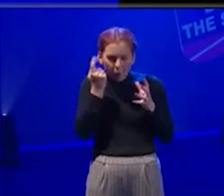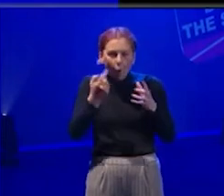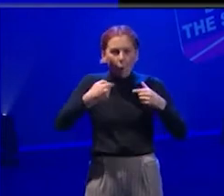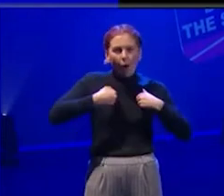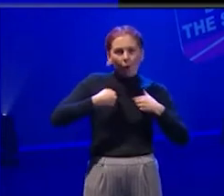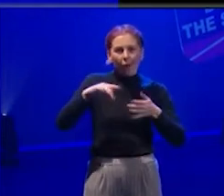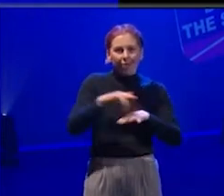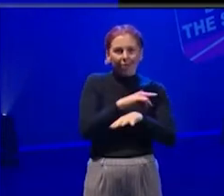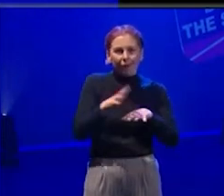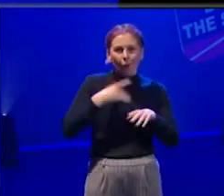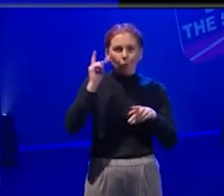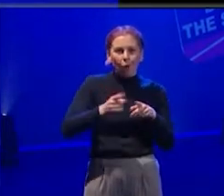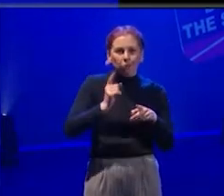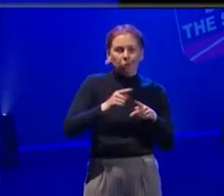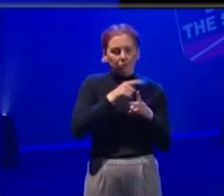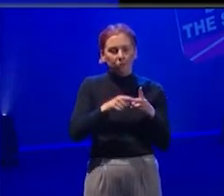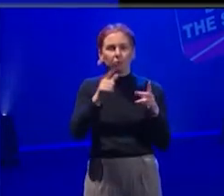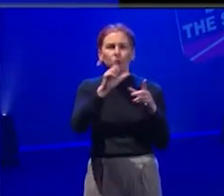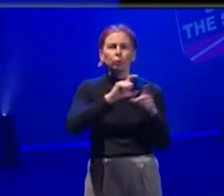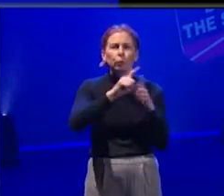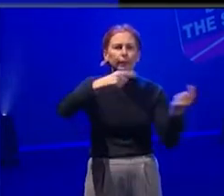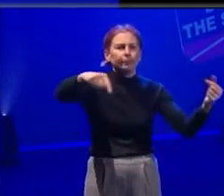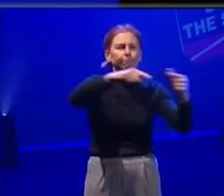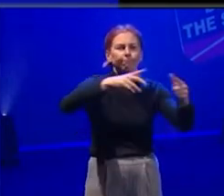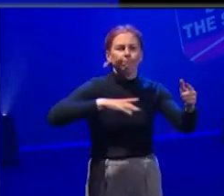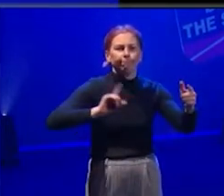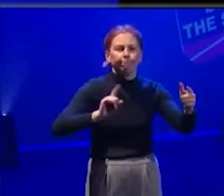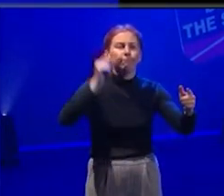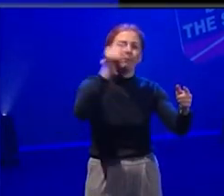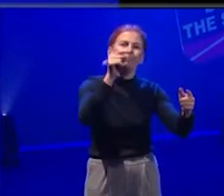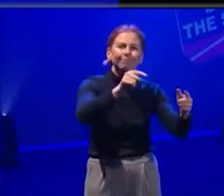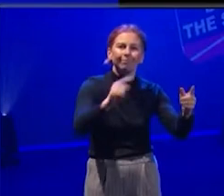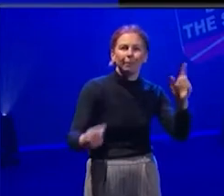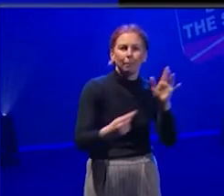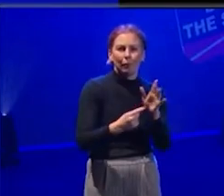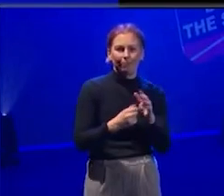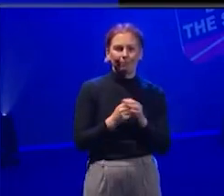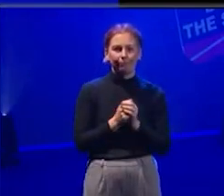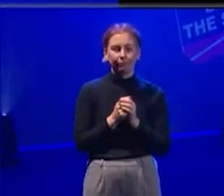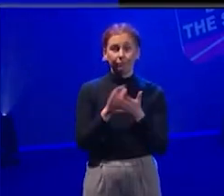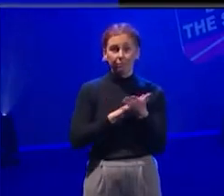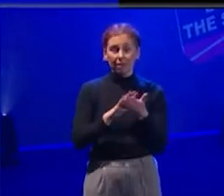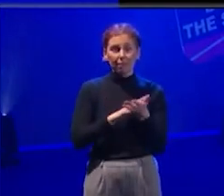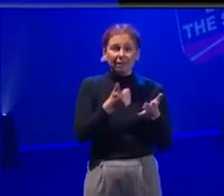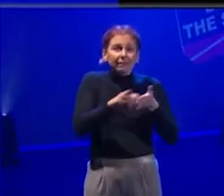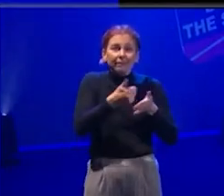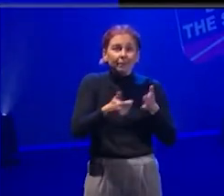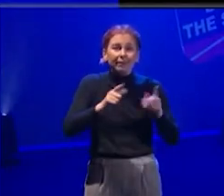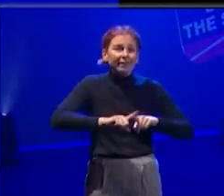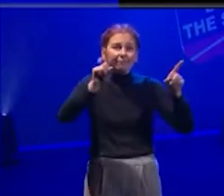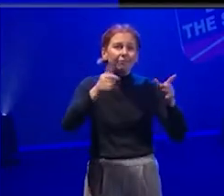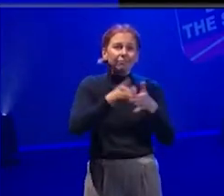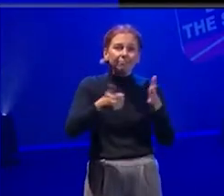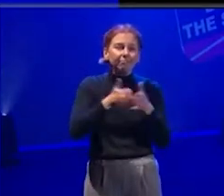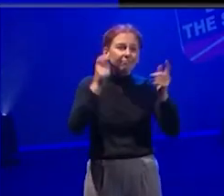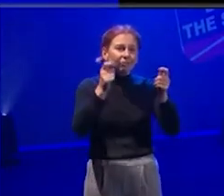to be doing, we really need to be looking at what the community needs from us. And that means that it's constantly different, it's always changing. So